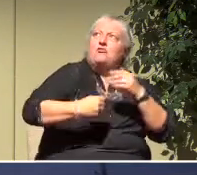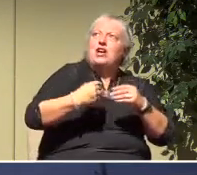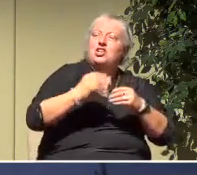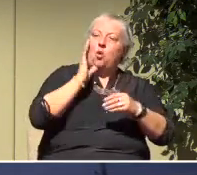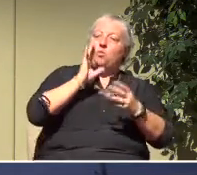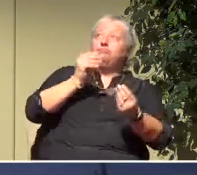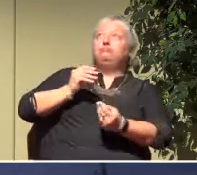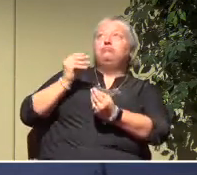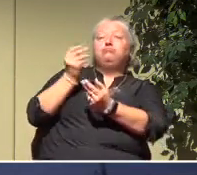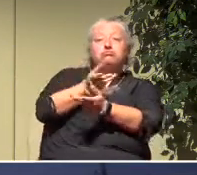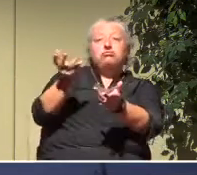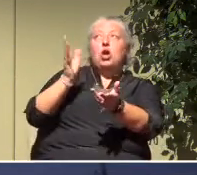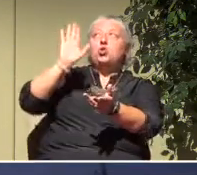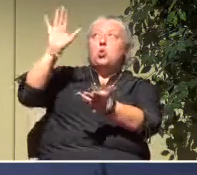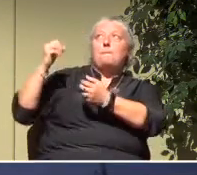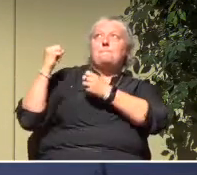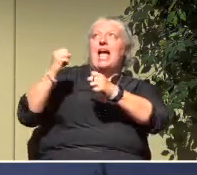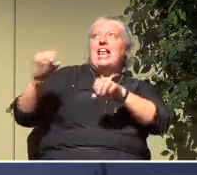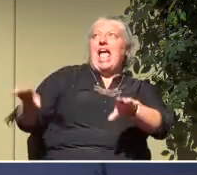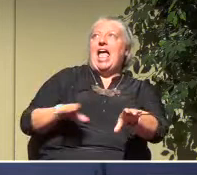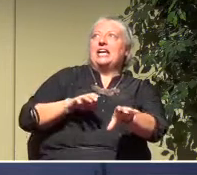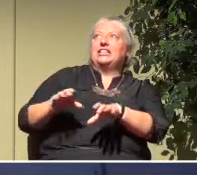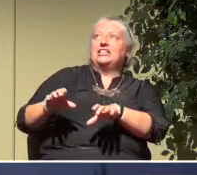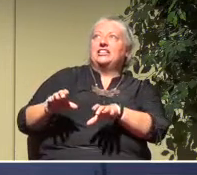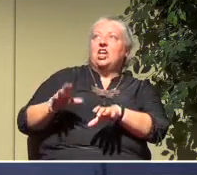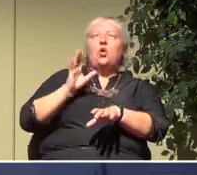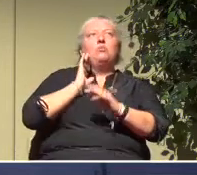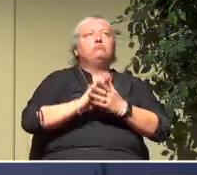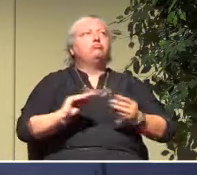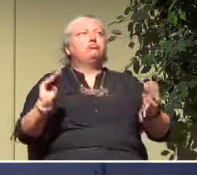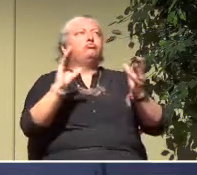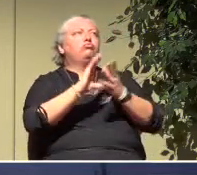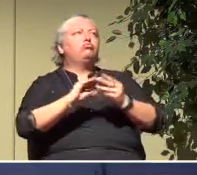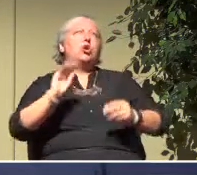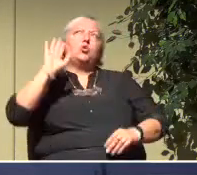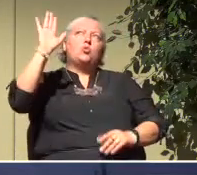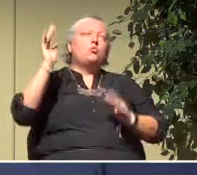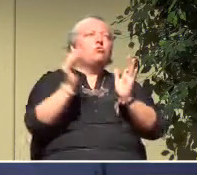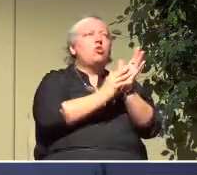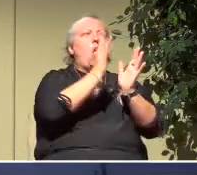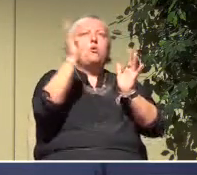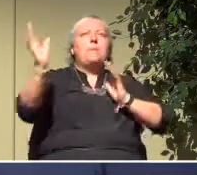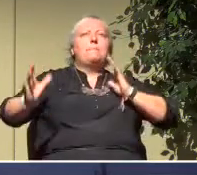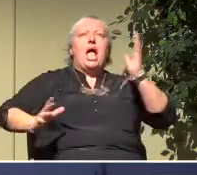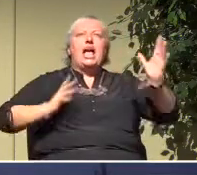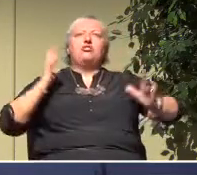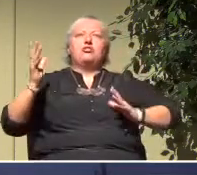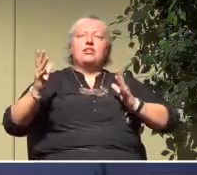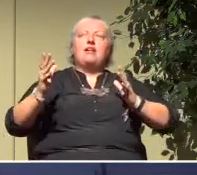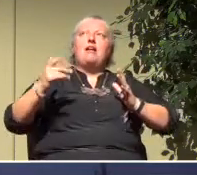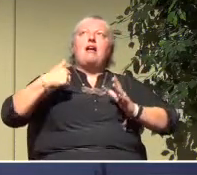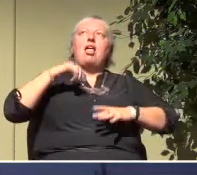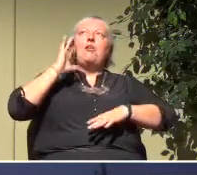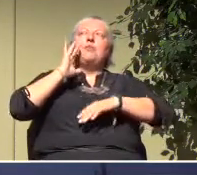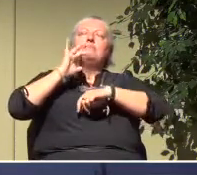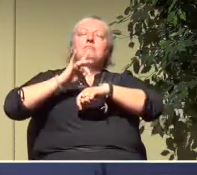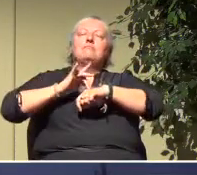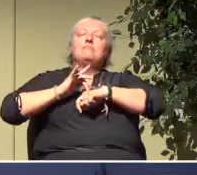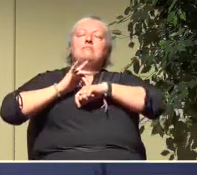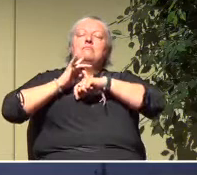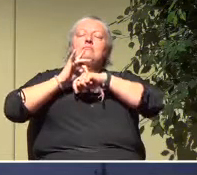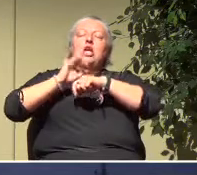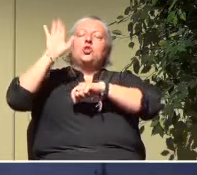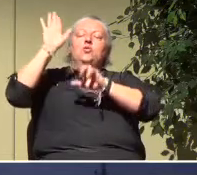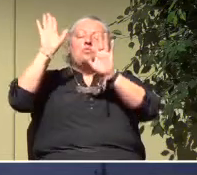acts. They will speak of the glorious splendor of your majesty. And I will meditate on your wonderful works.